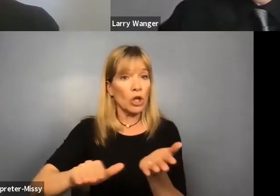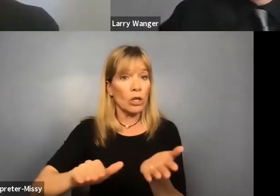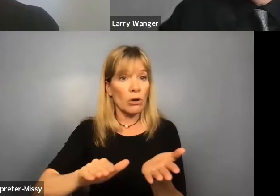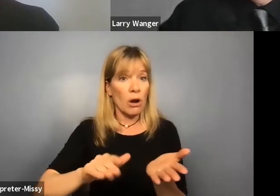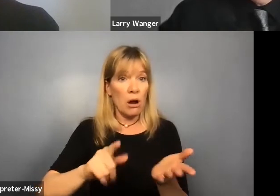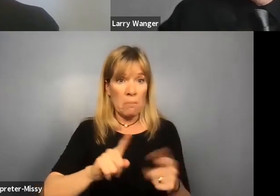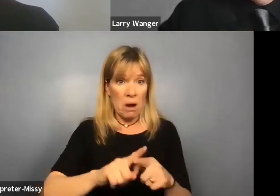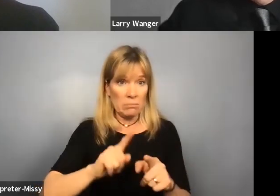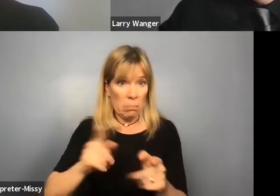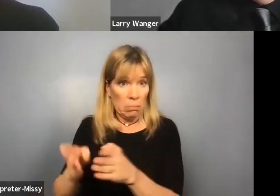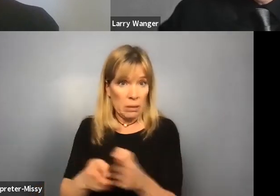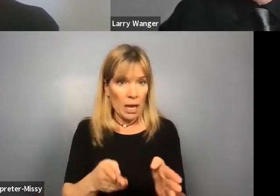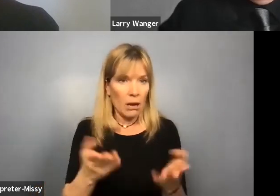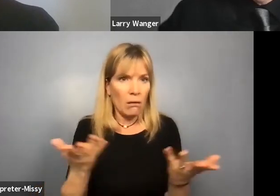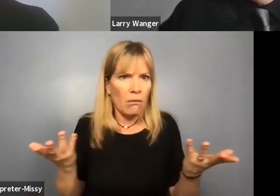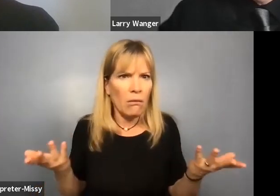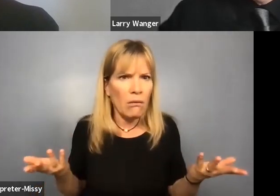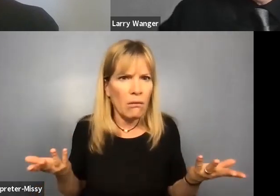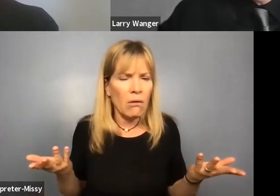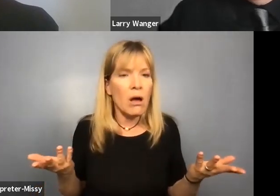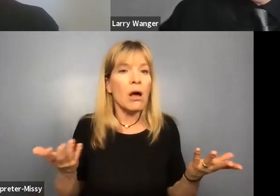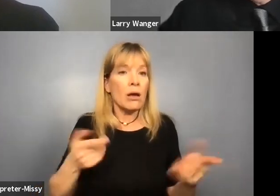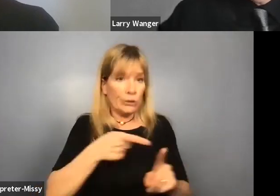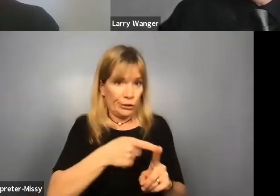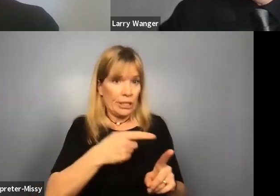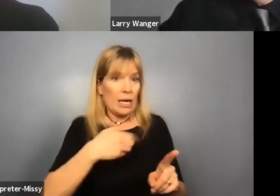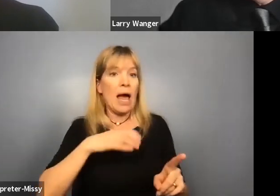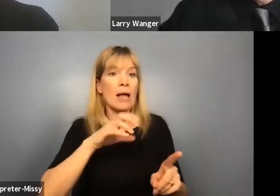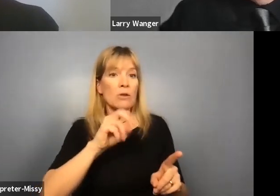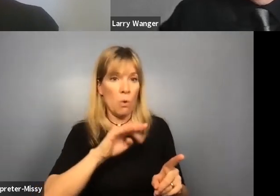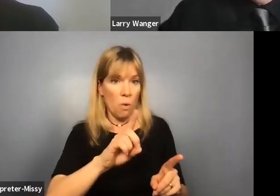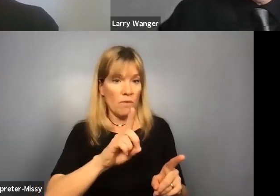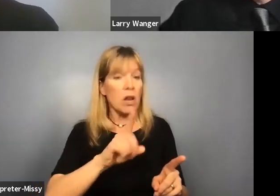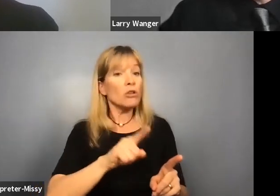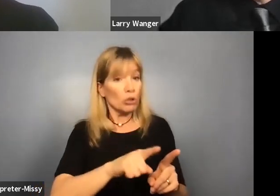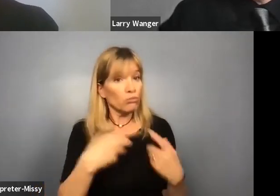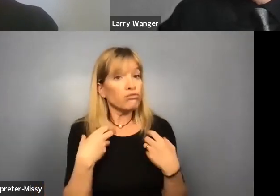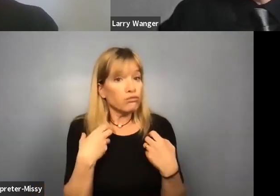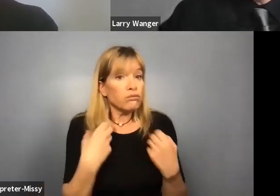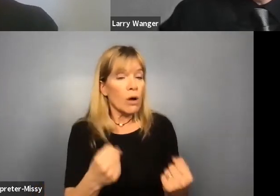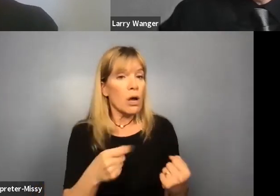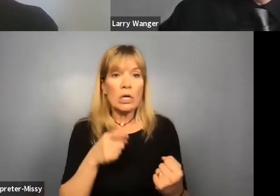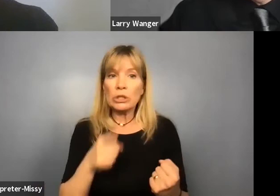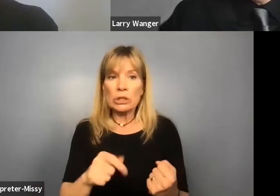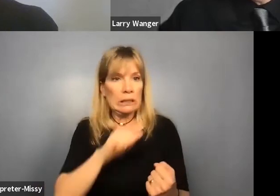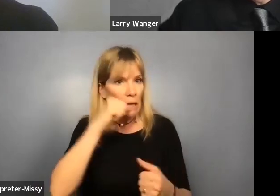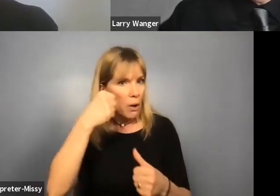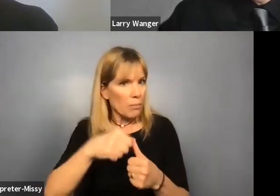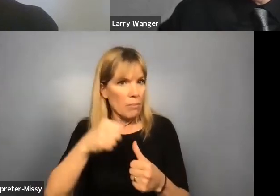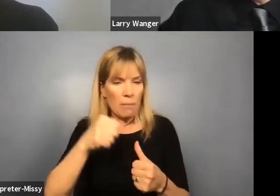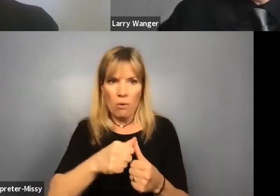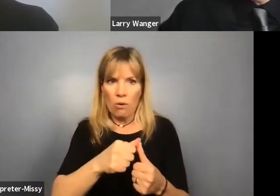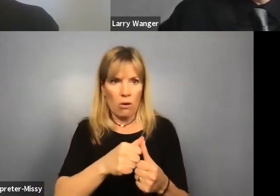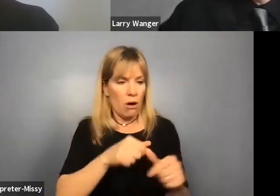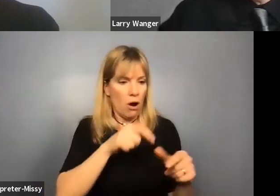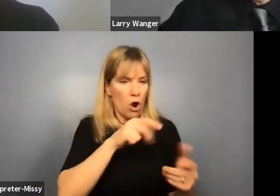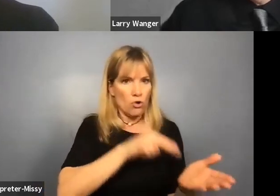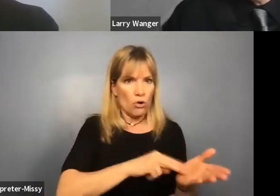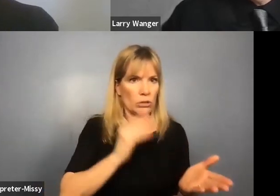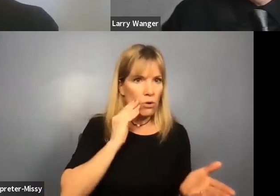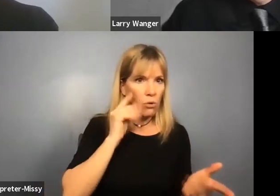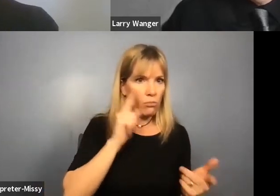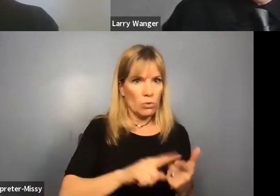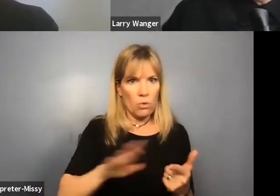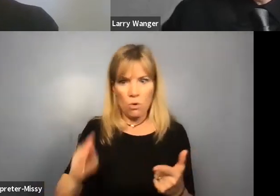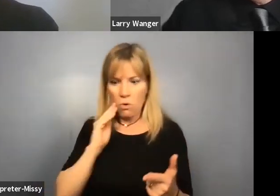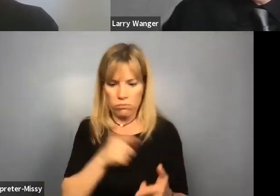discharge plan. Um, she had COVID and was recovering. Um, she does not remember the journey from the nursing home to her